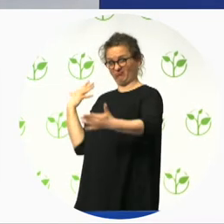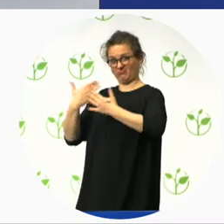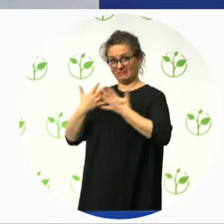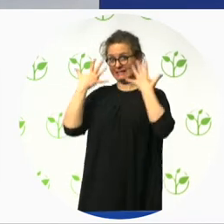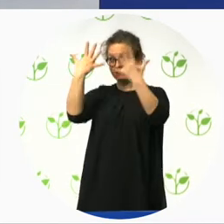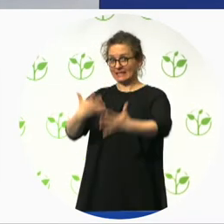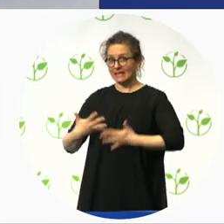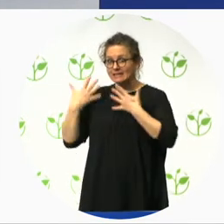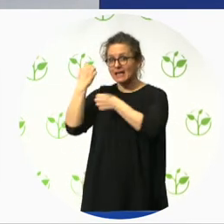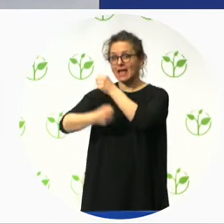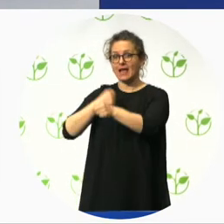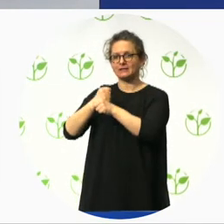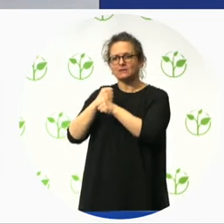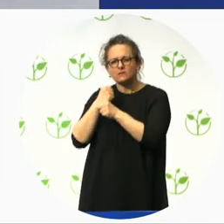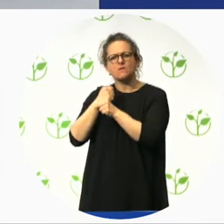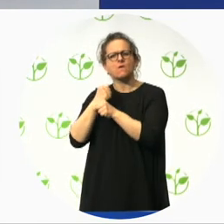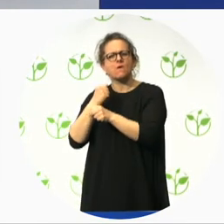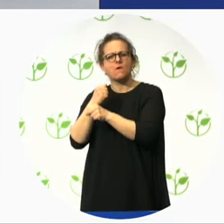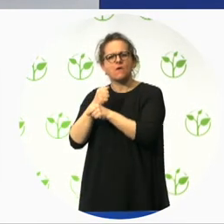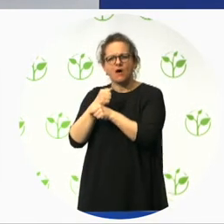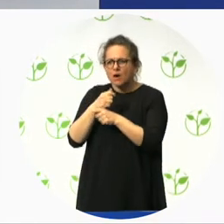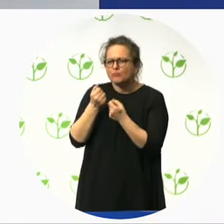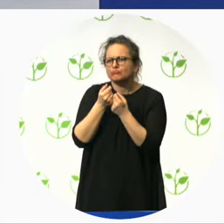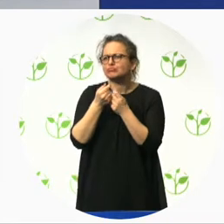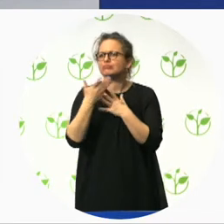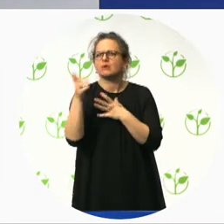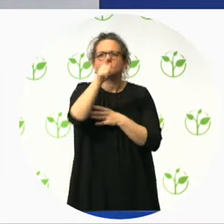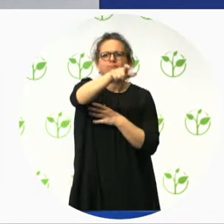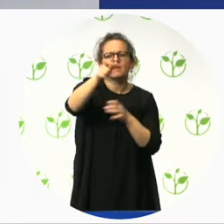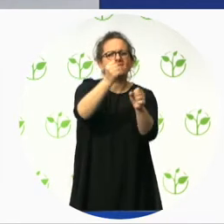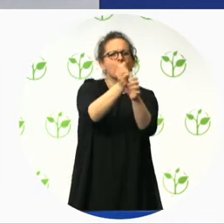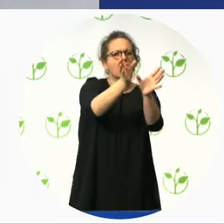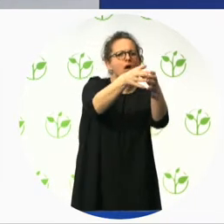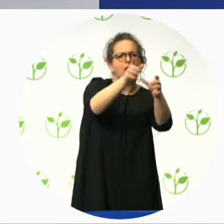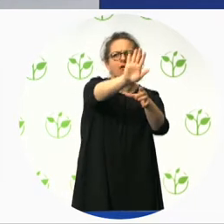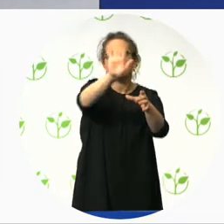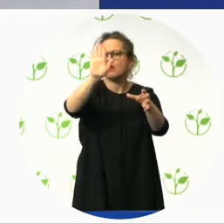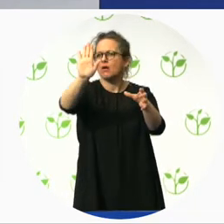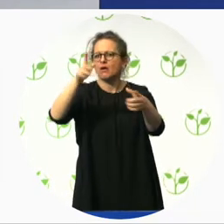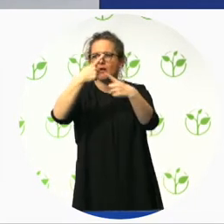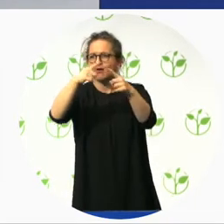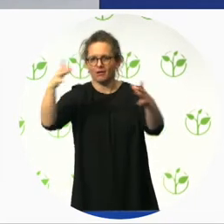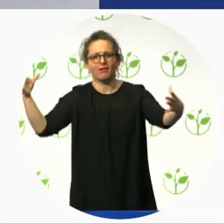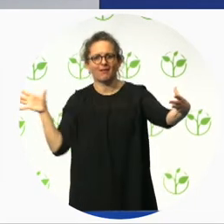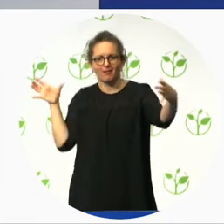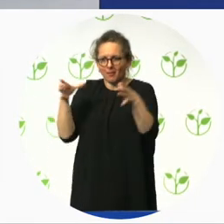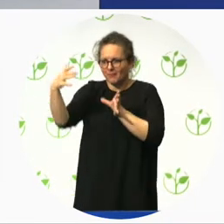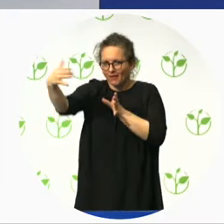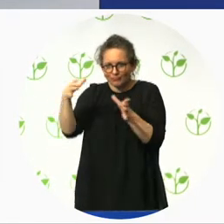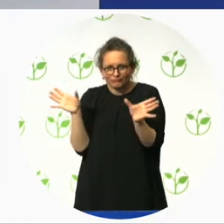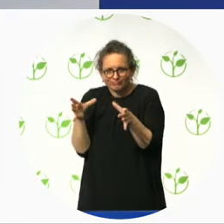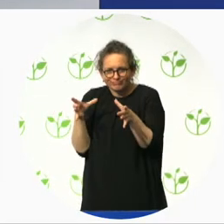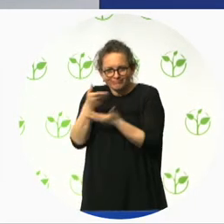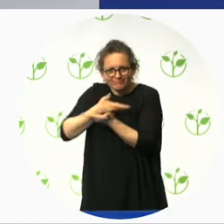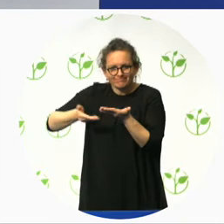We support our country reps in their endeavors through promotion of their efforts and achievements on our global news service Global Accessibility News